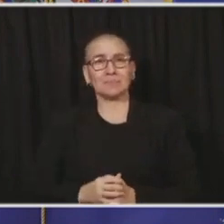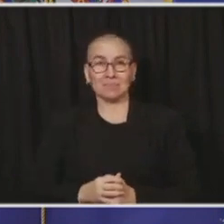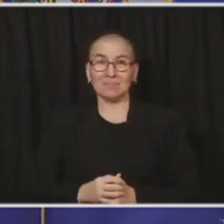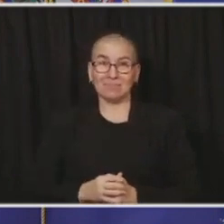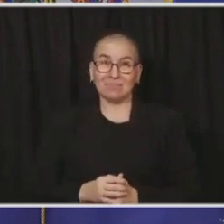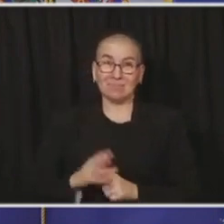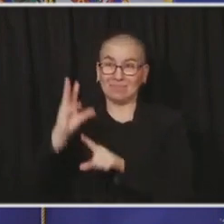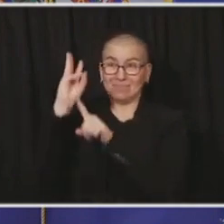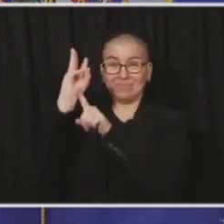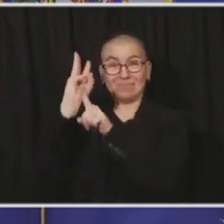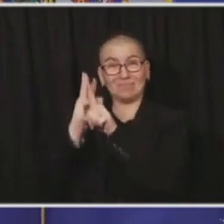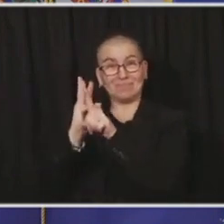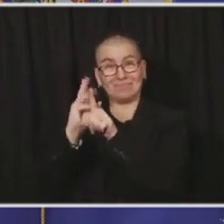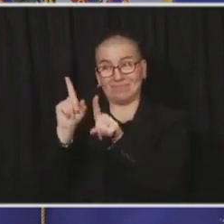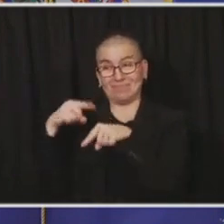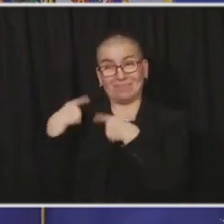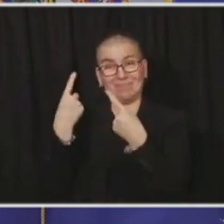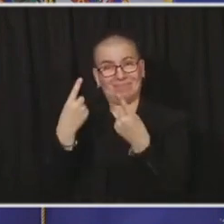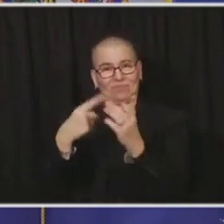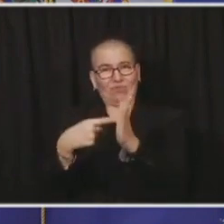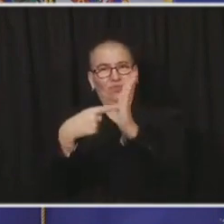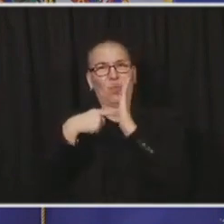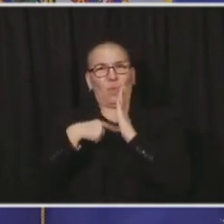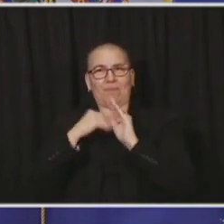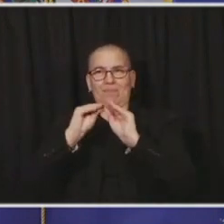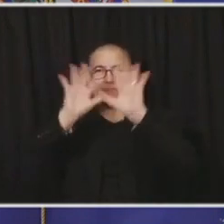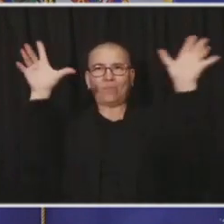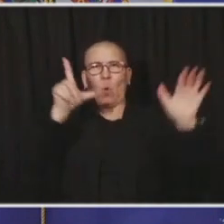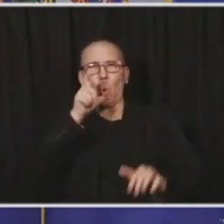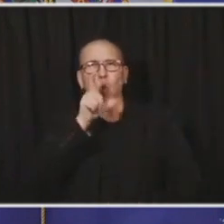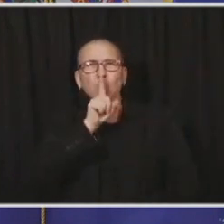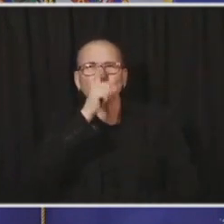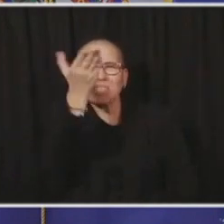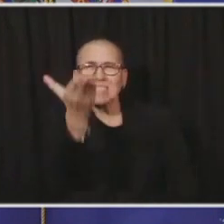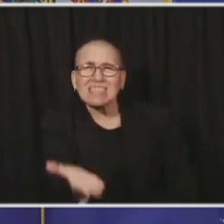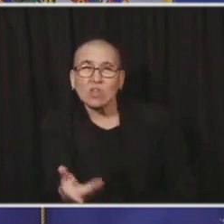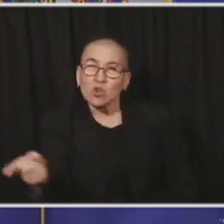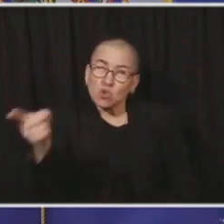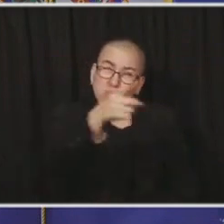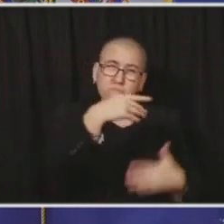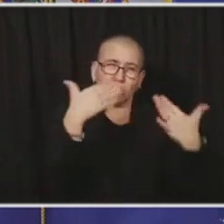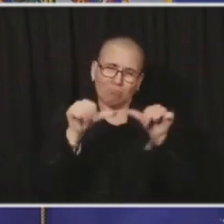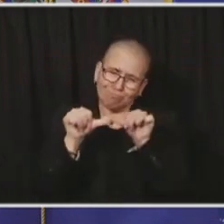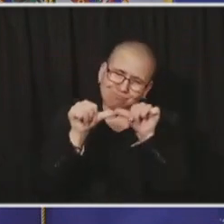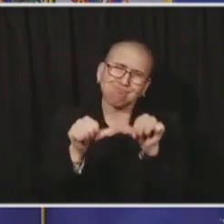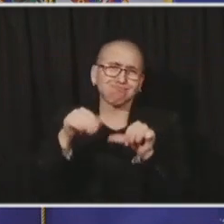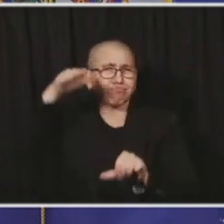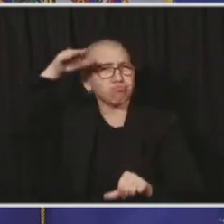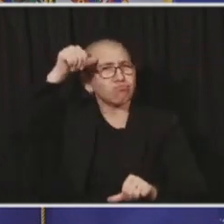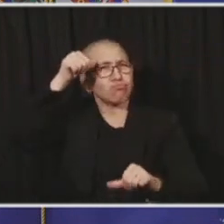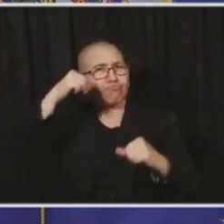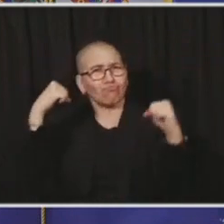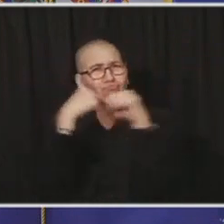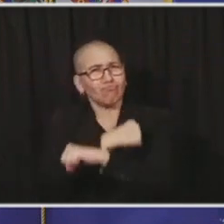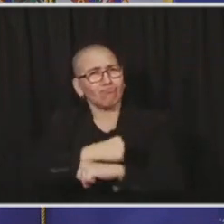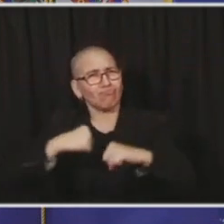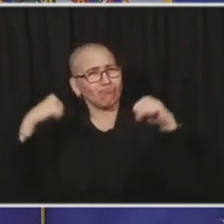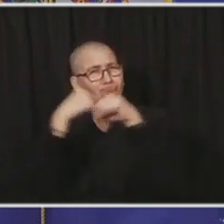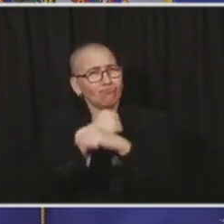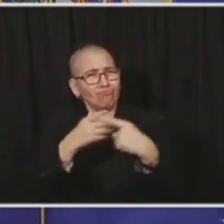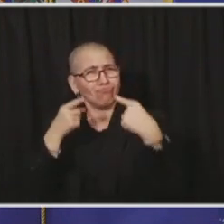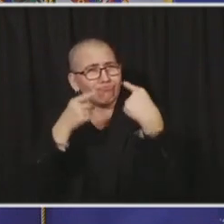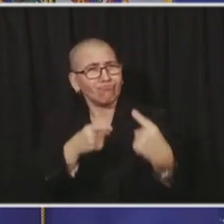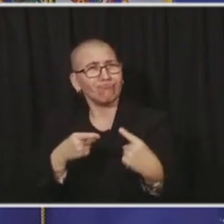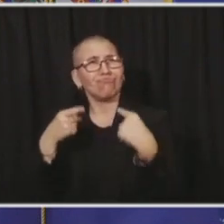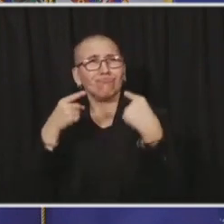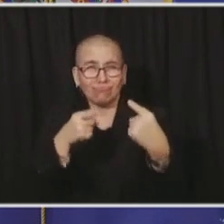You've fought this thing. You've cared for your neighbors. You've weathered this. And as I've said before, and I said it in March, we'll get through this because